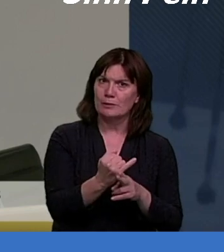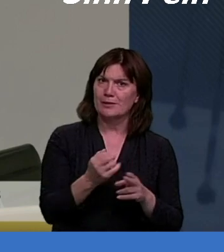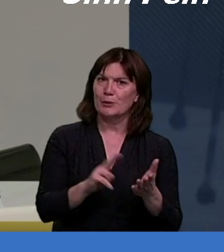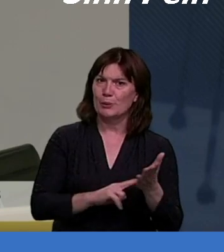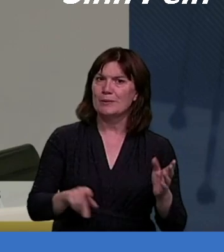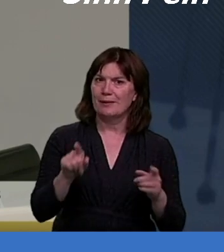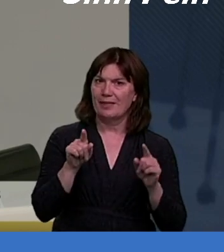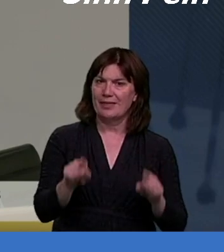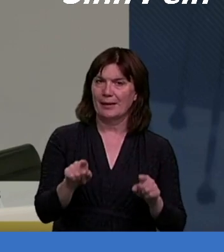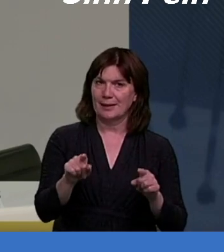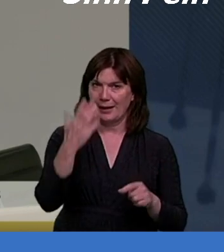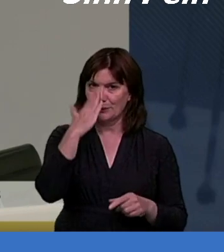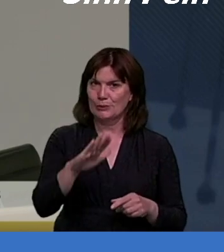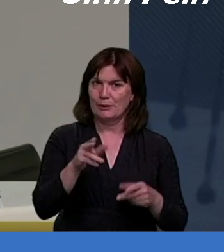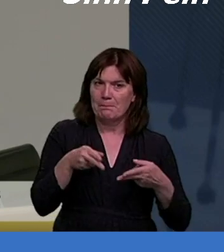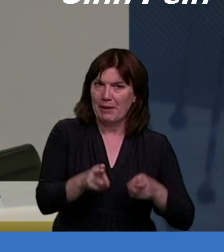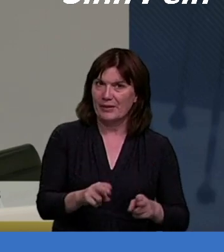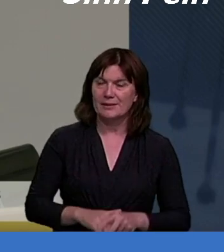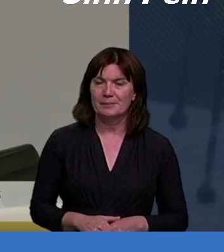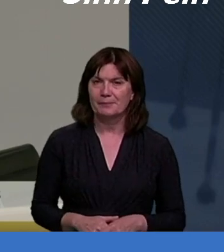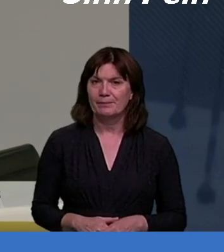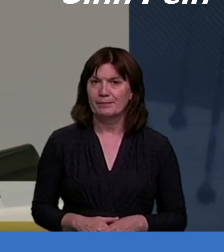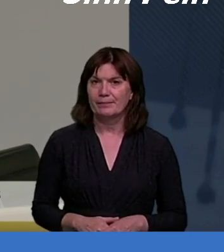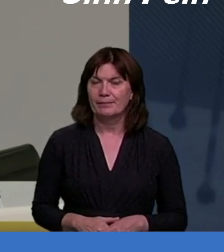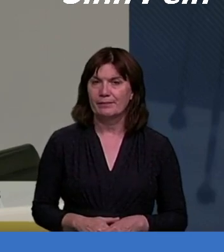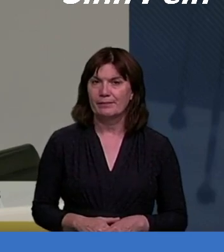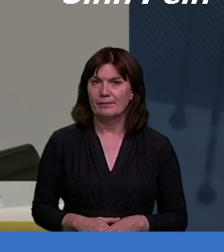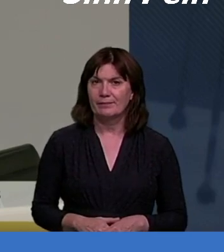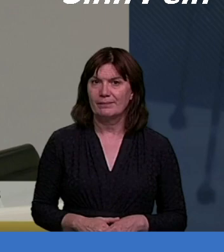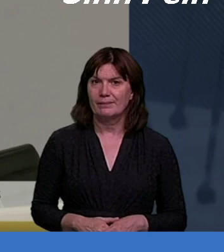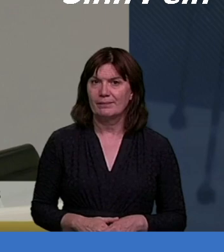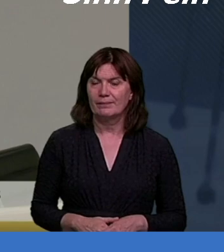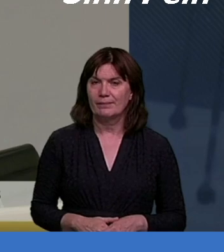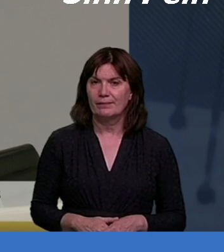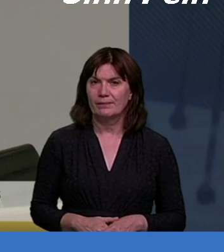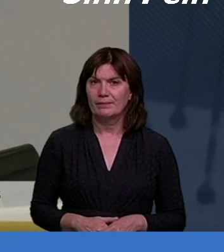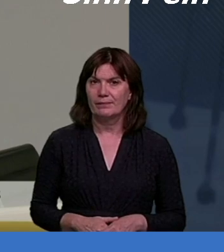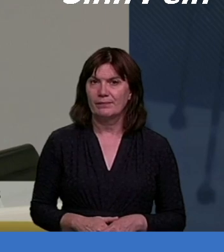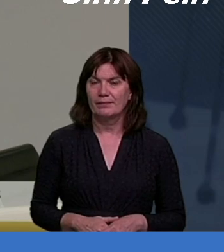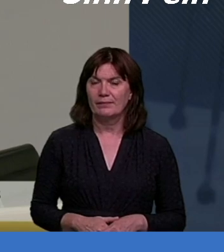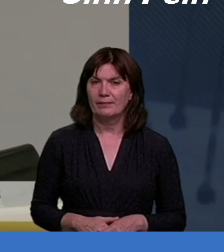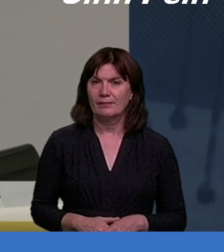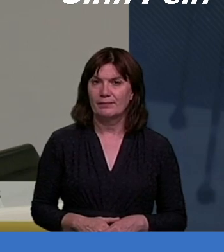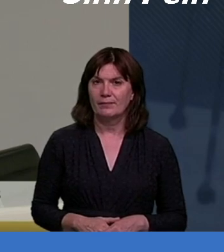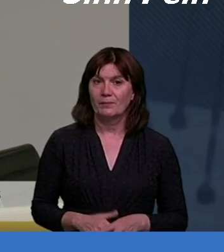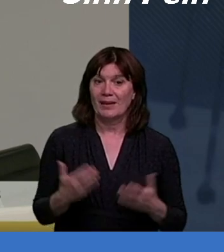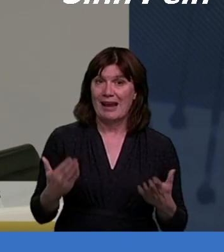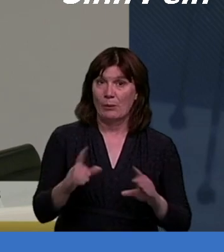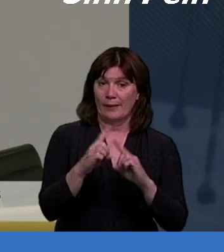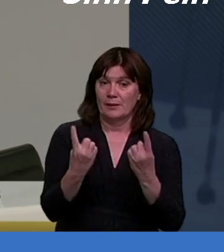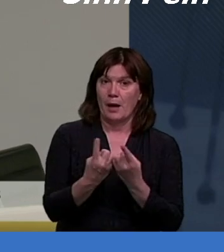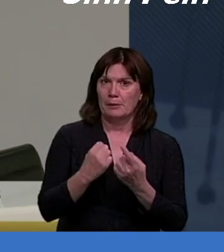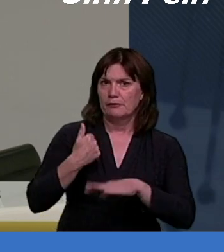is also something that we're focusing on in the department at the moment. We have established a working group